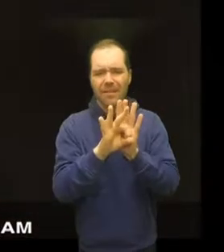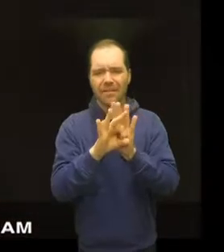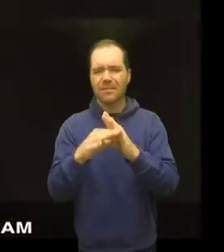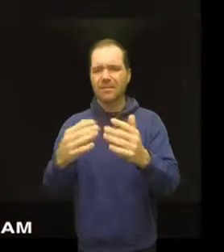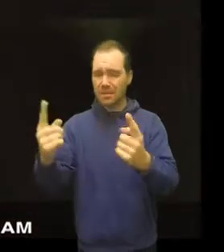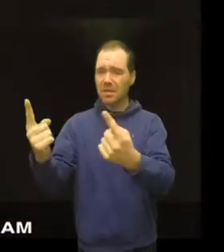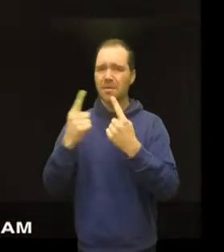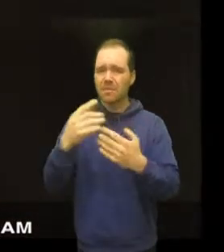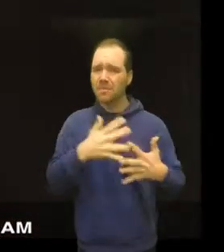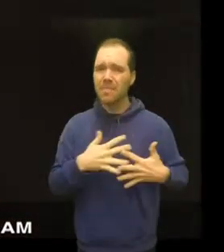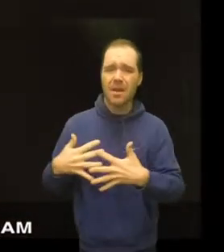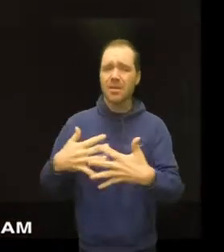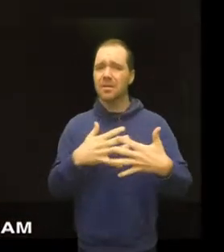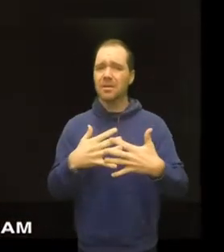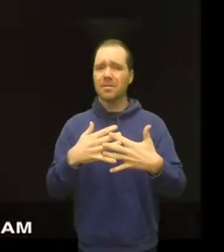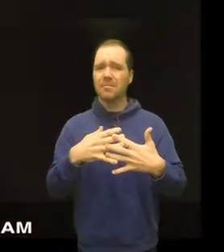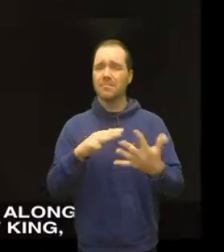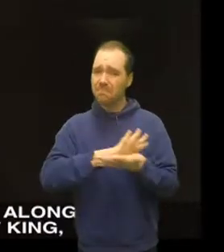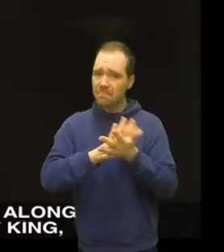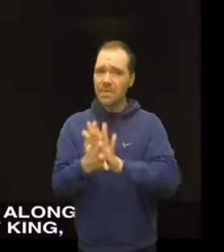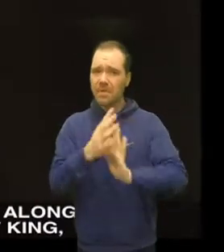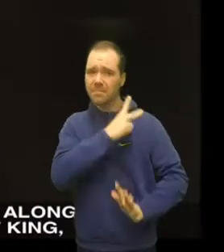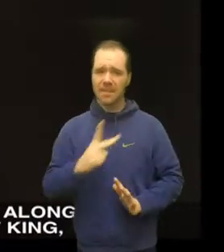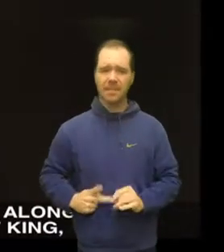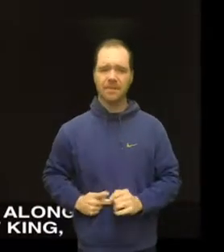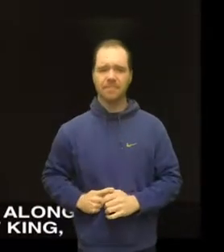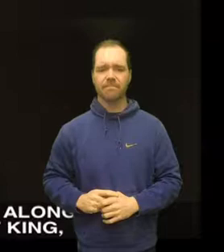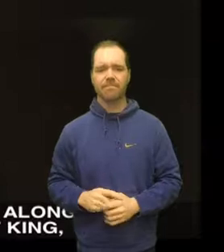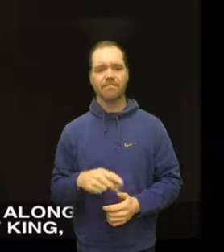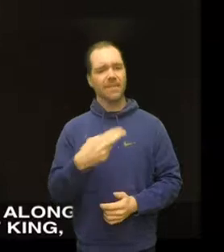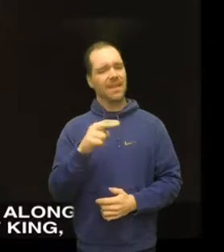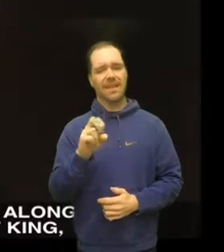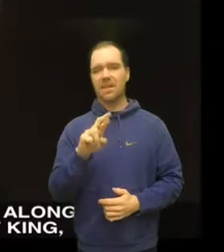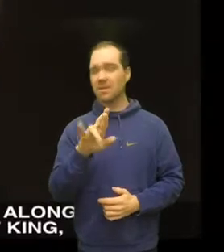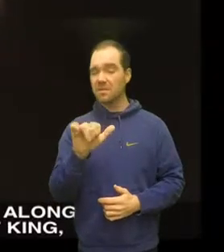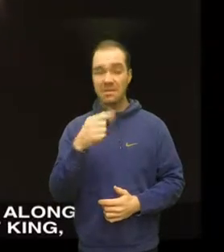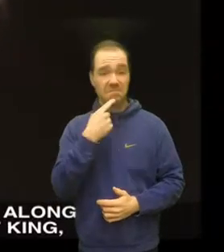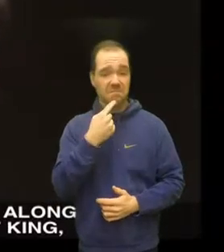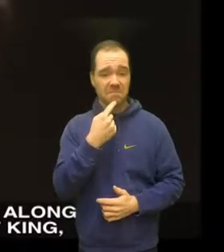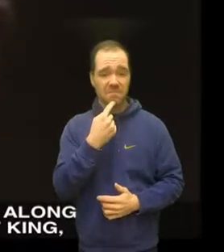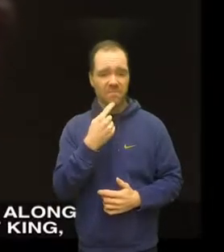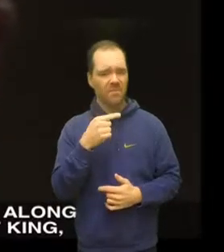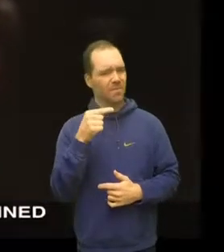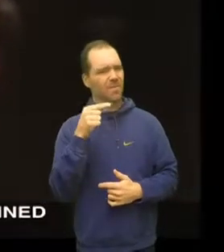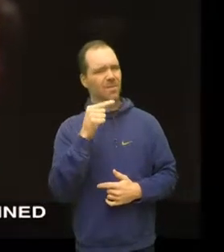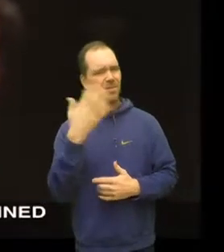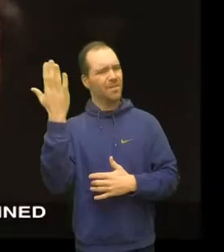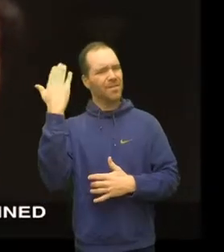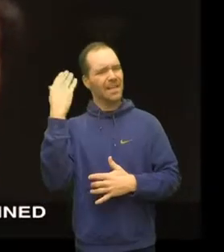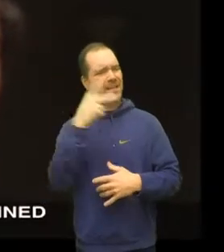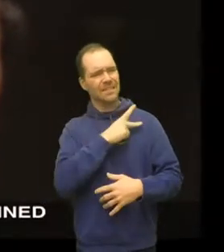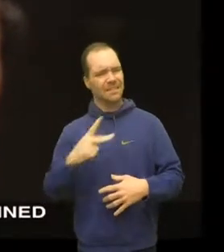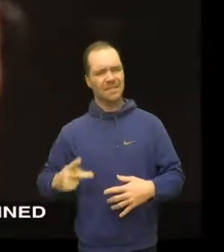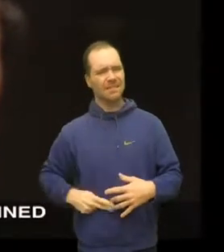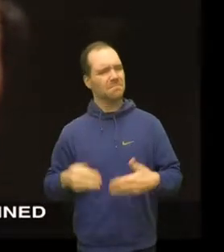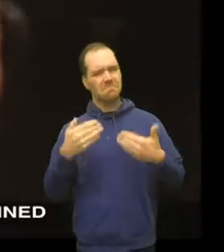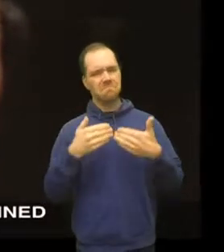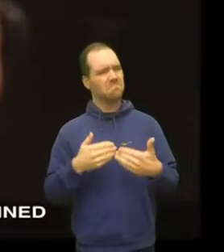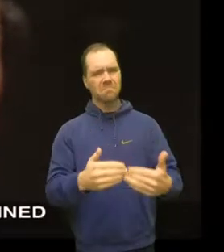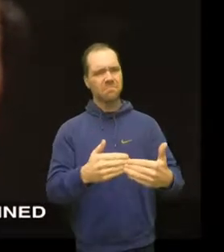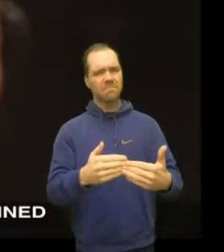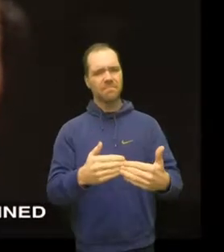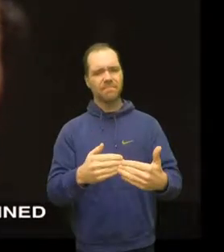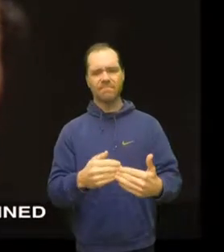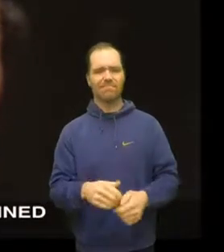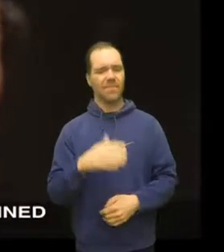Prince Henry is said to have reminded Gorham that Americans did not get along very well with their last king and to